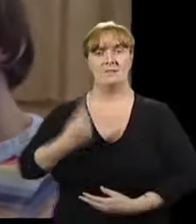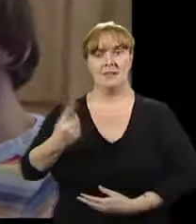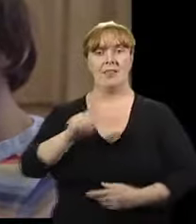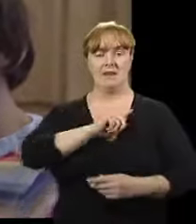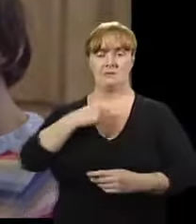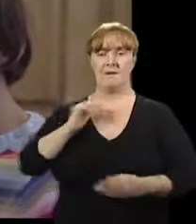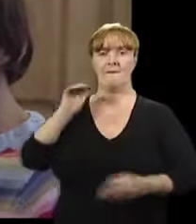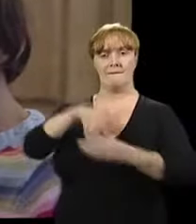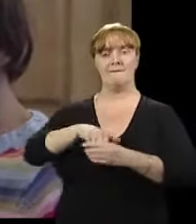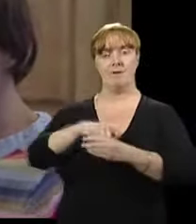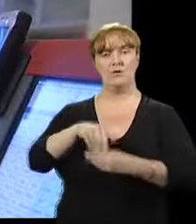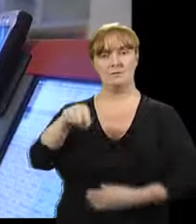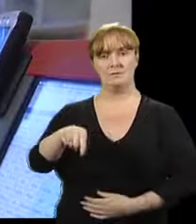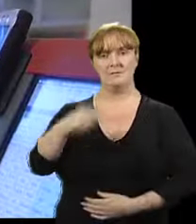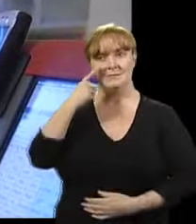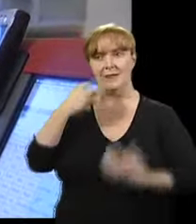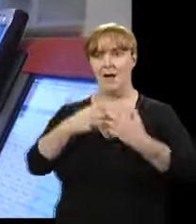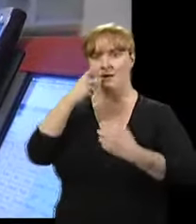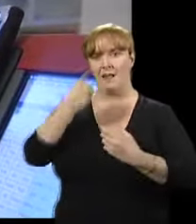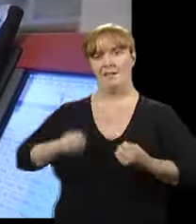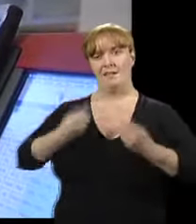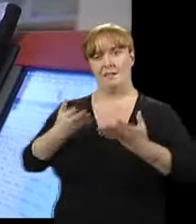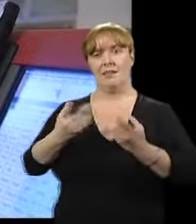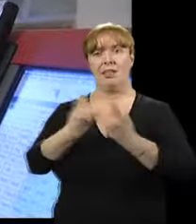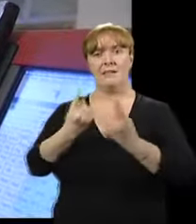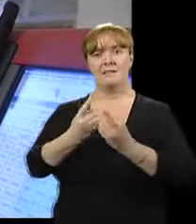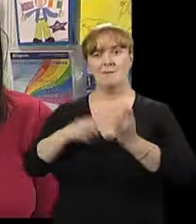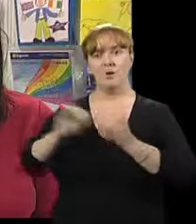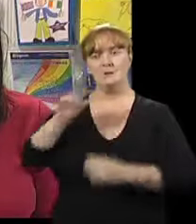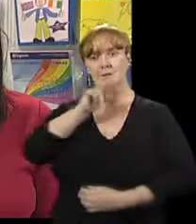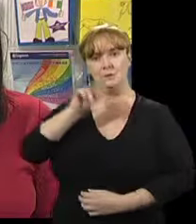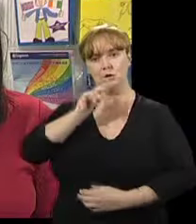involvement from the centre came in to look at how we could provide her with some sort of speech output.